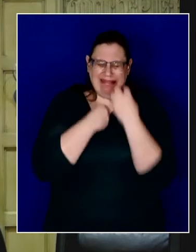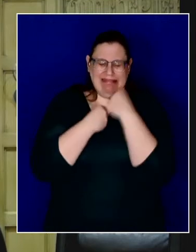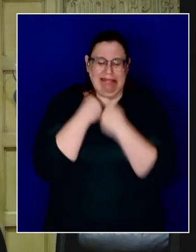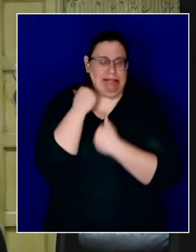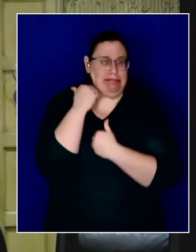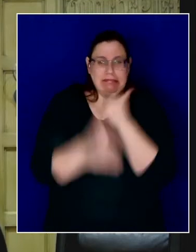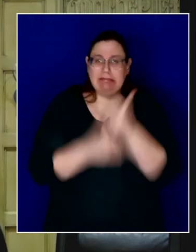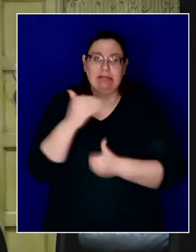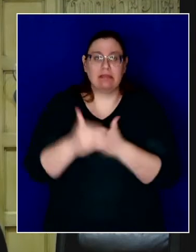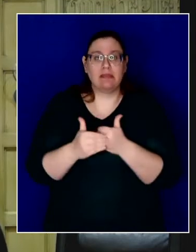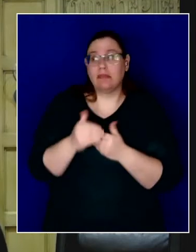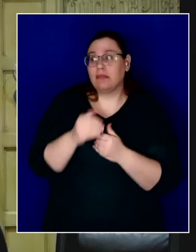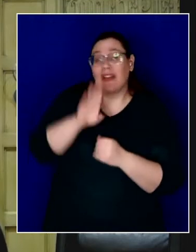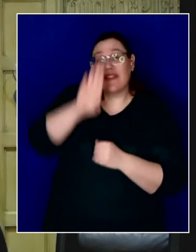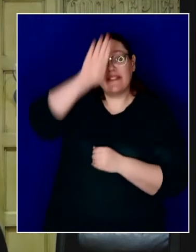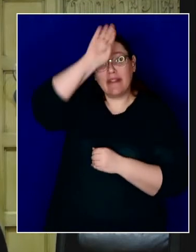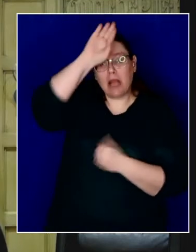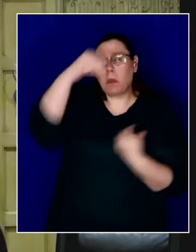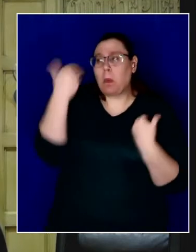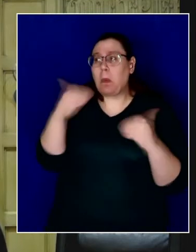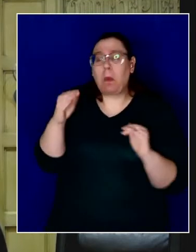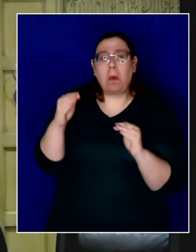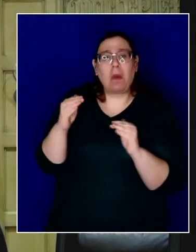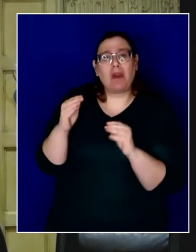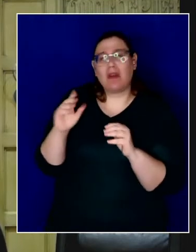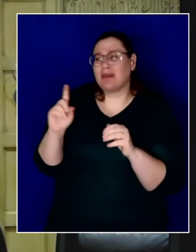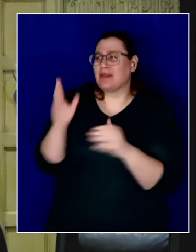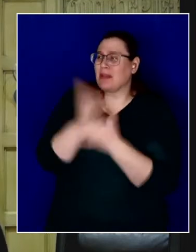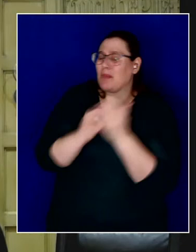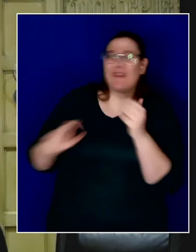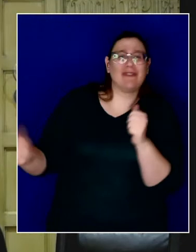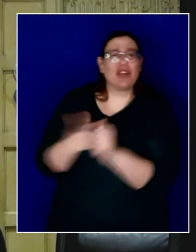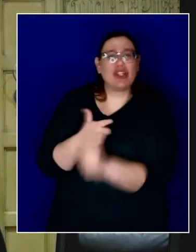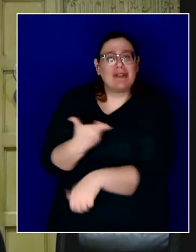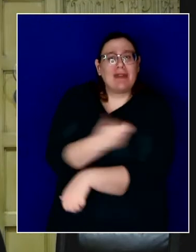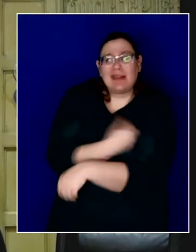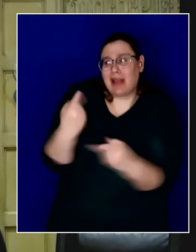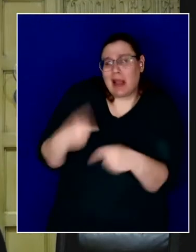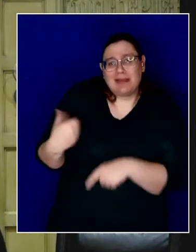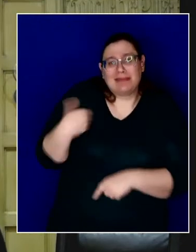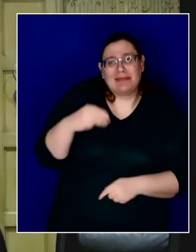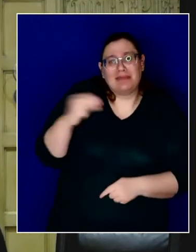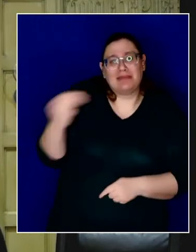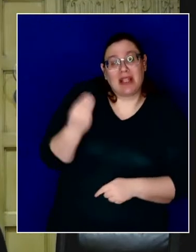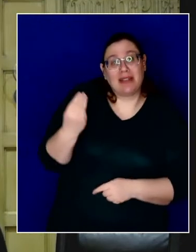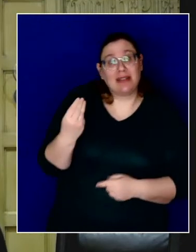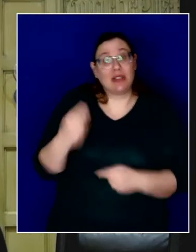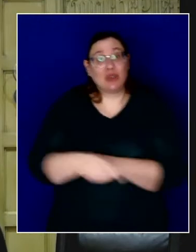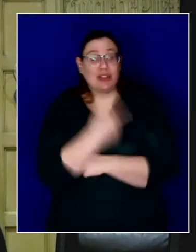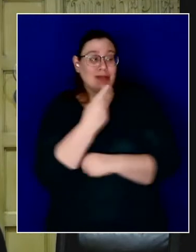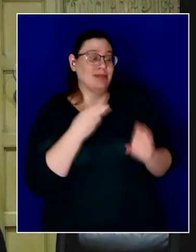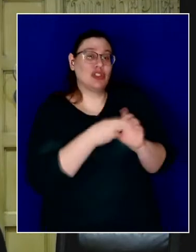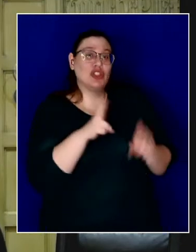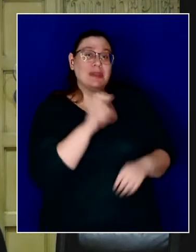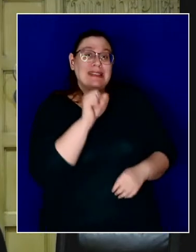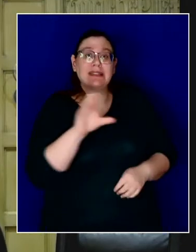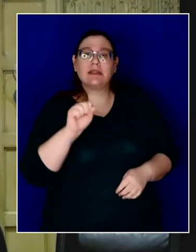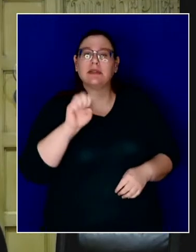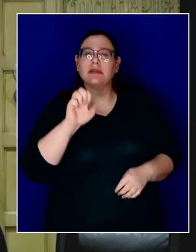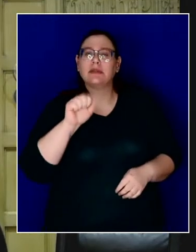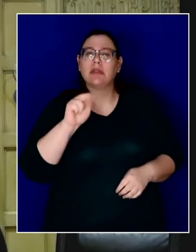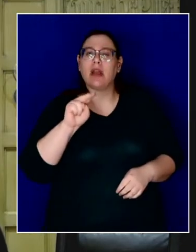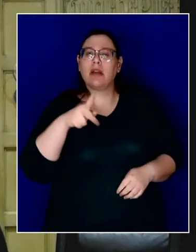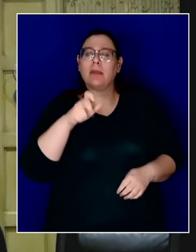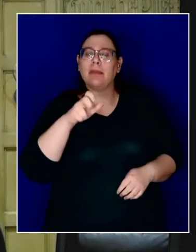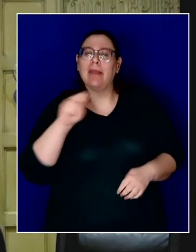firefighters receive some of the first vaccines on Monday. Today, joined with USC and Sean Penn and the folks from CORE,